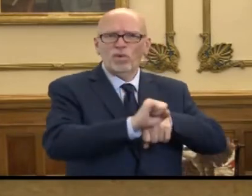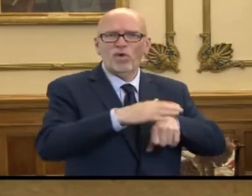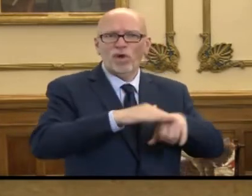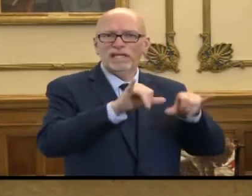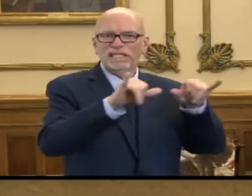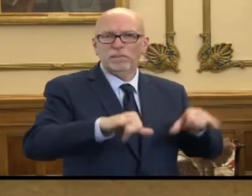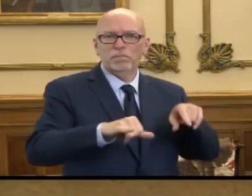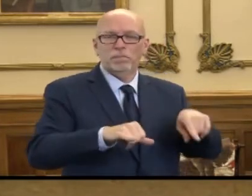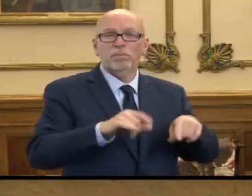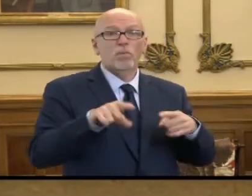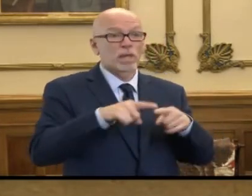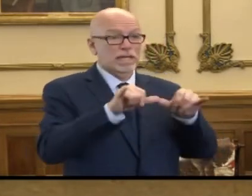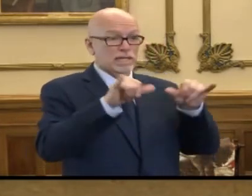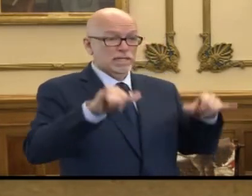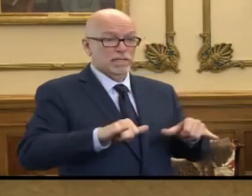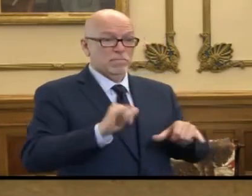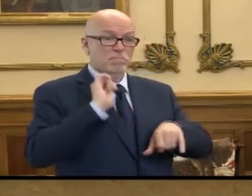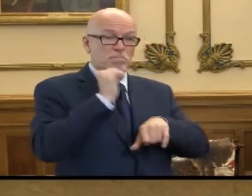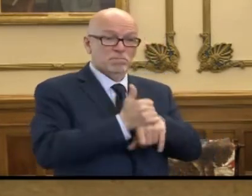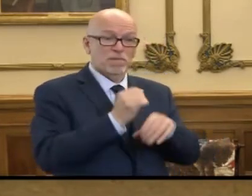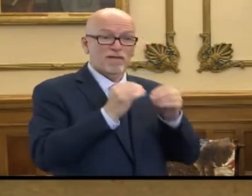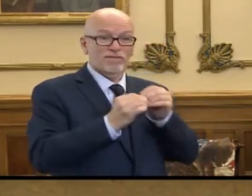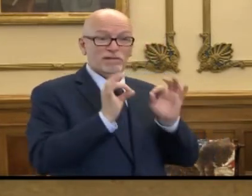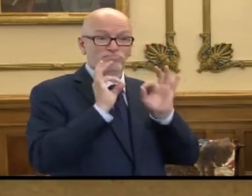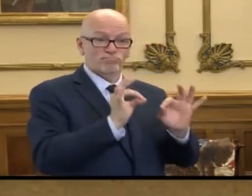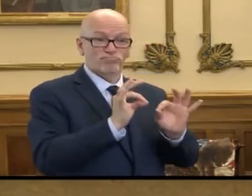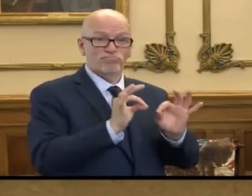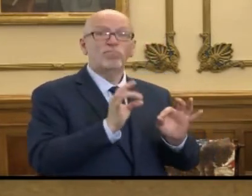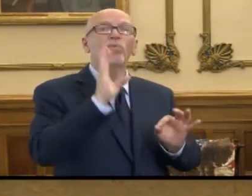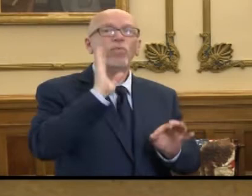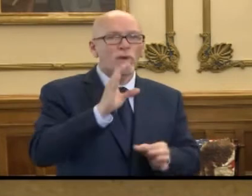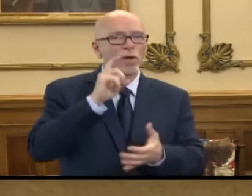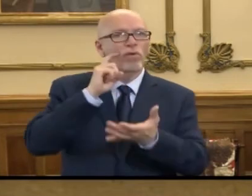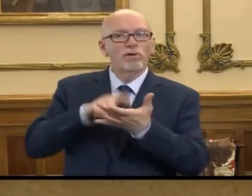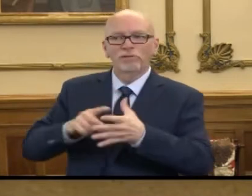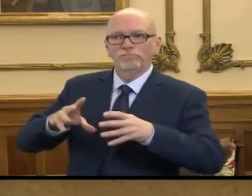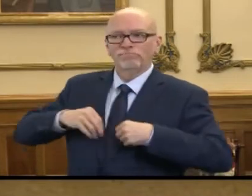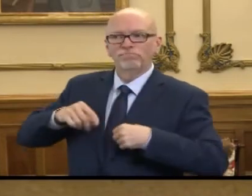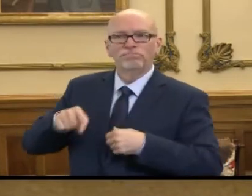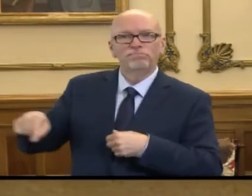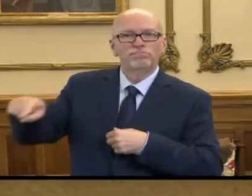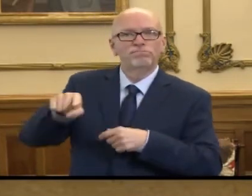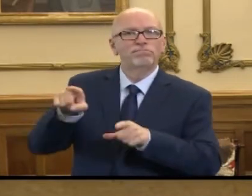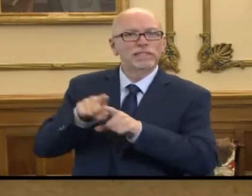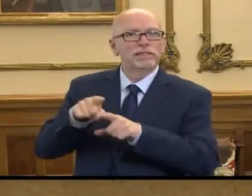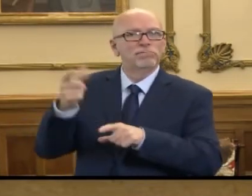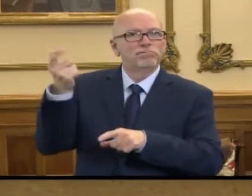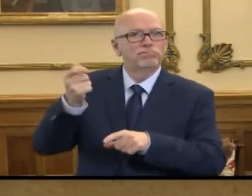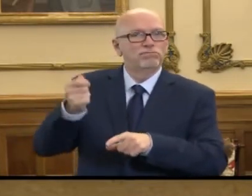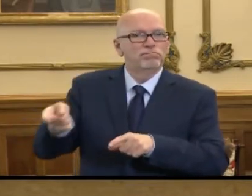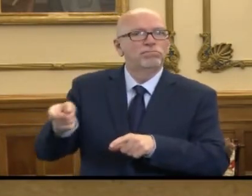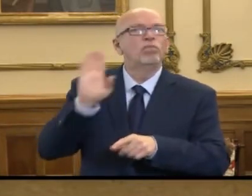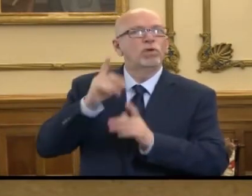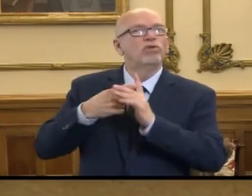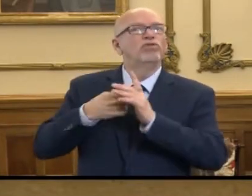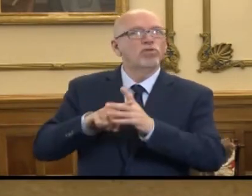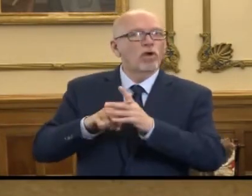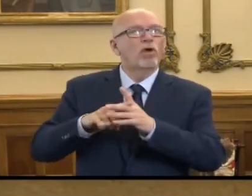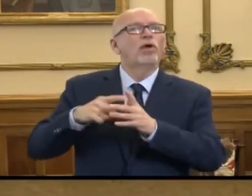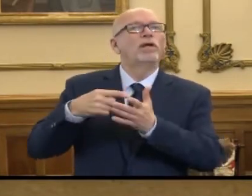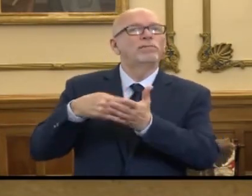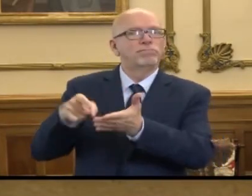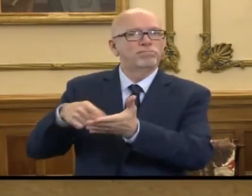system, and once that system is in place, it will recognize you as a beneficiary and you will start receiving